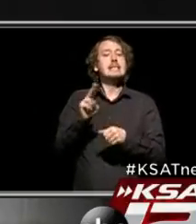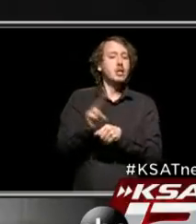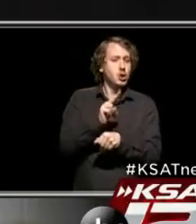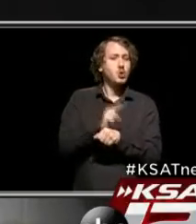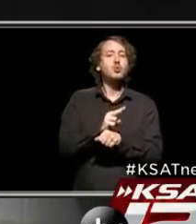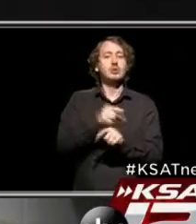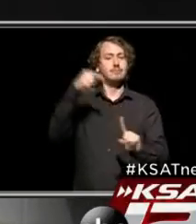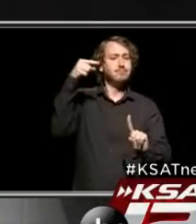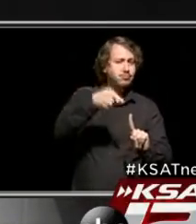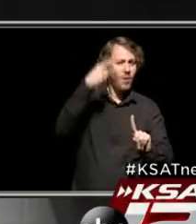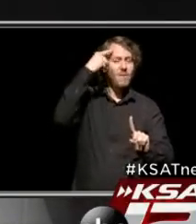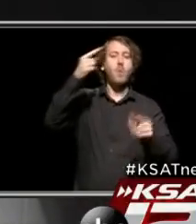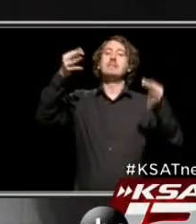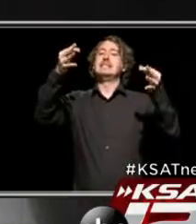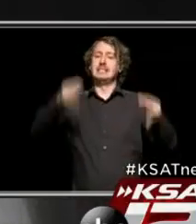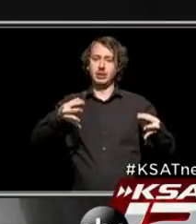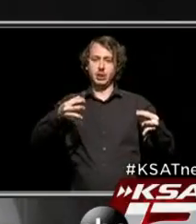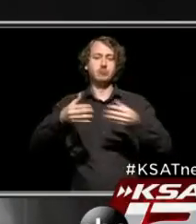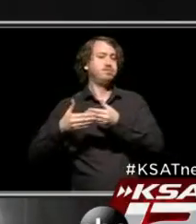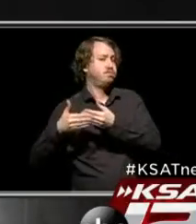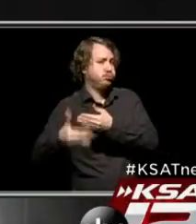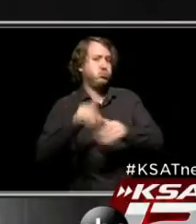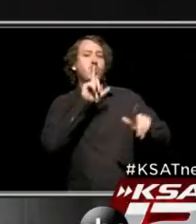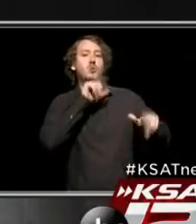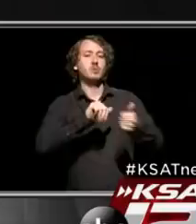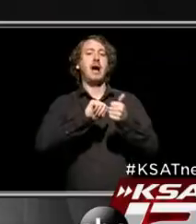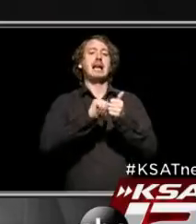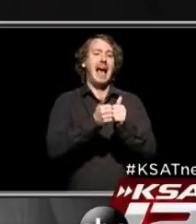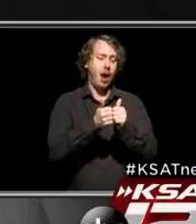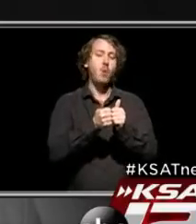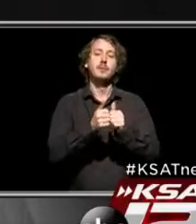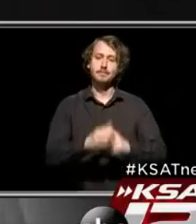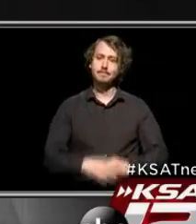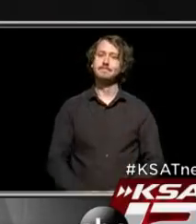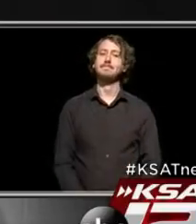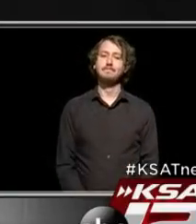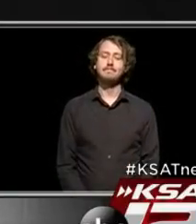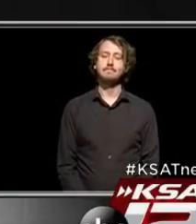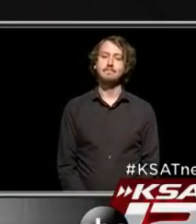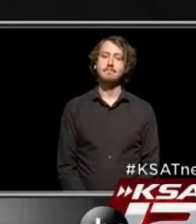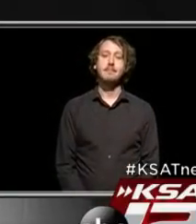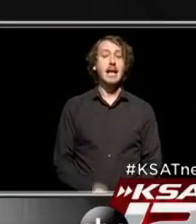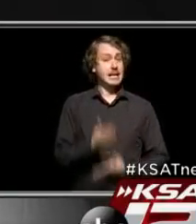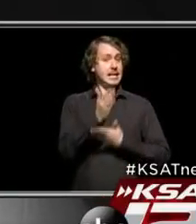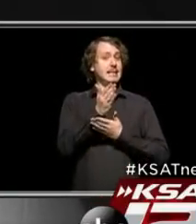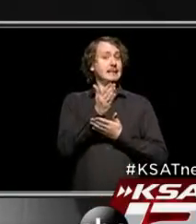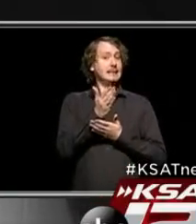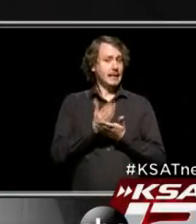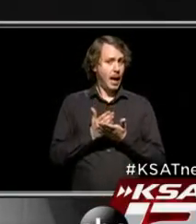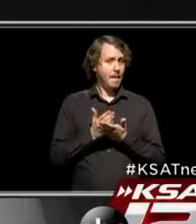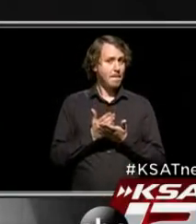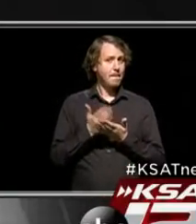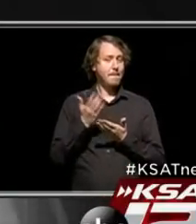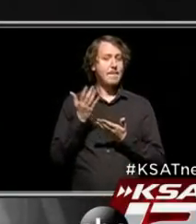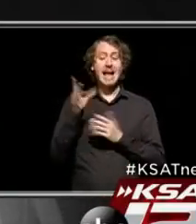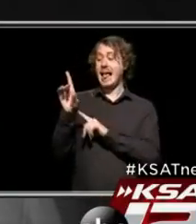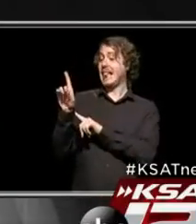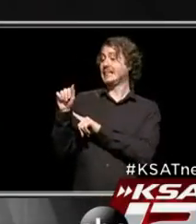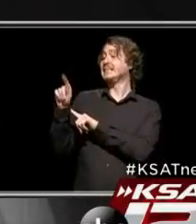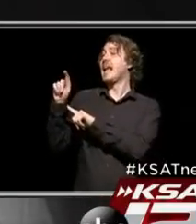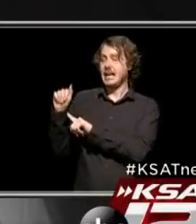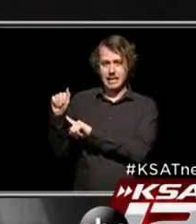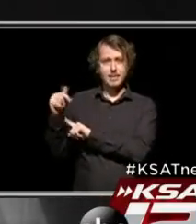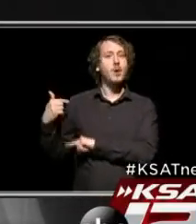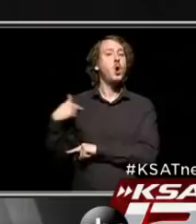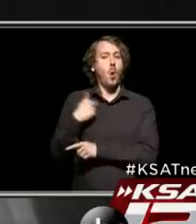around how we respond to this pandemic. Some of the data that